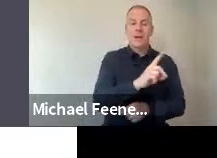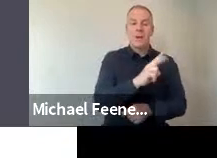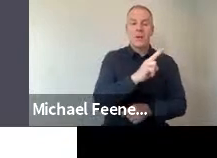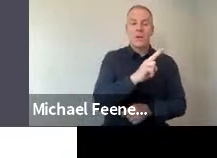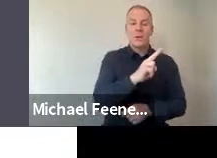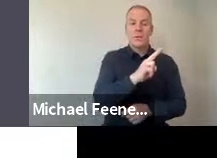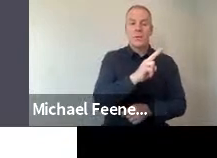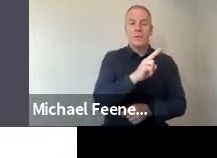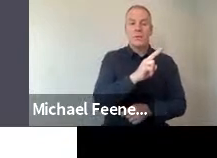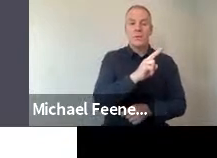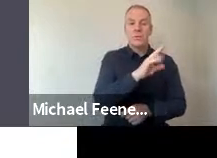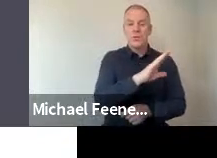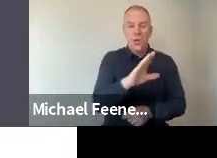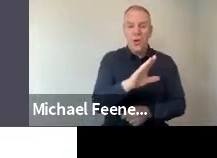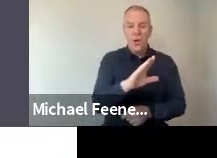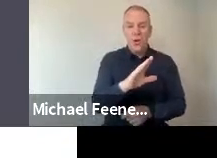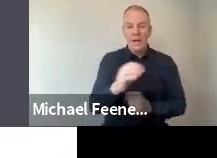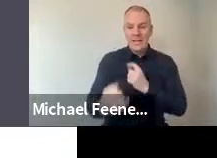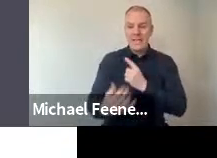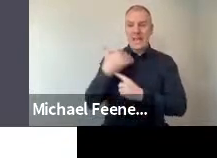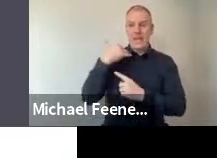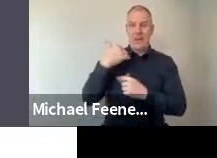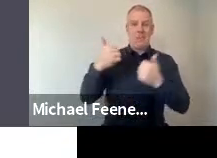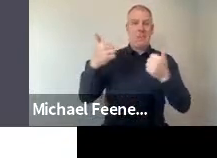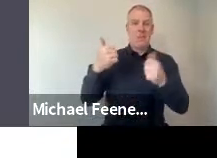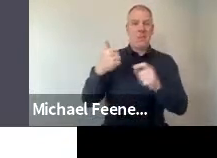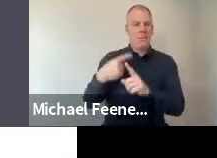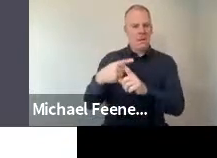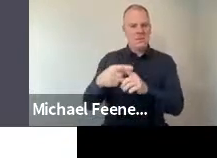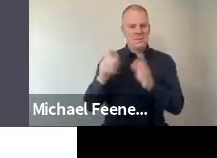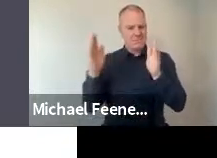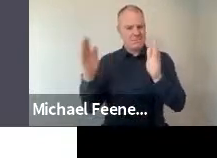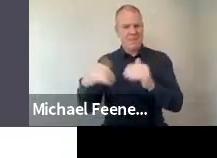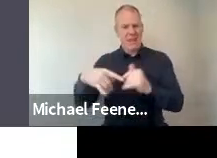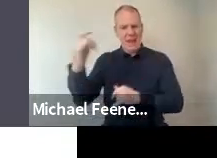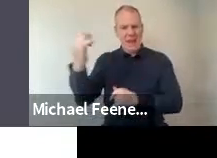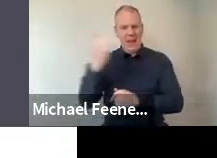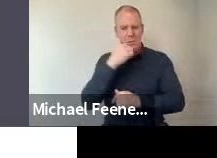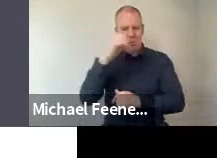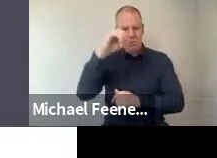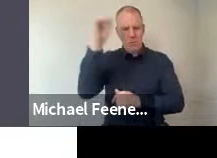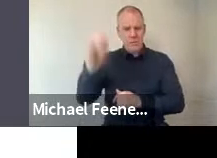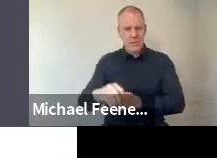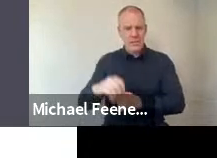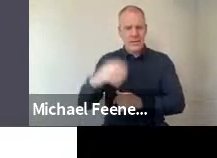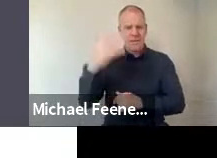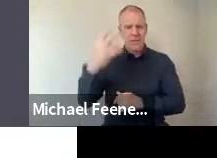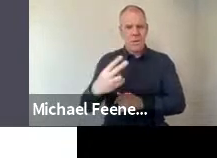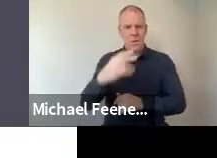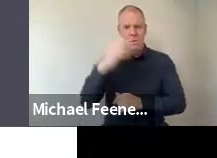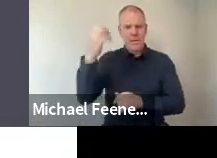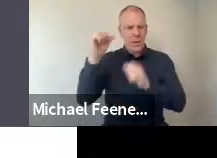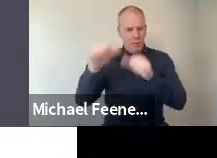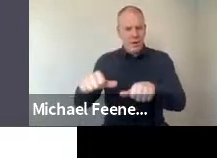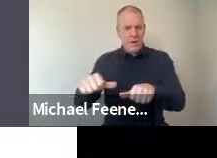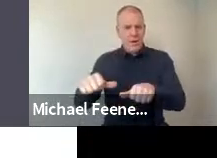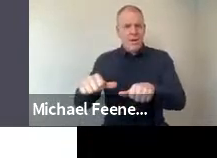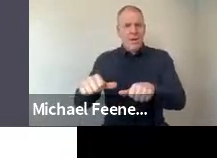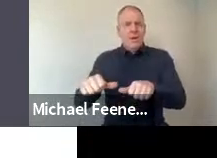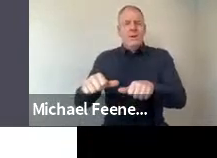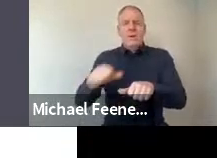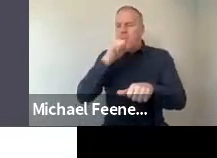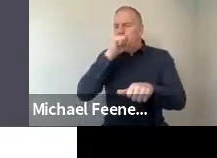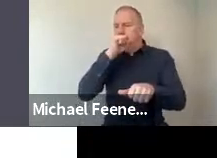And there, again, very positive results with high percentages of people agreeing, taking the view